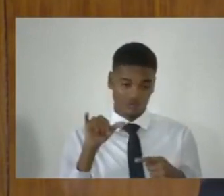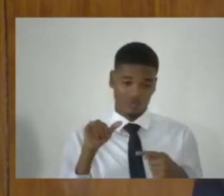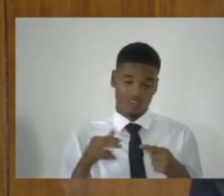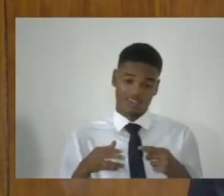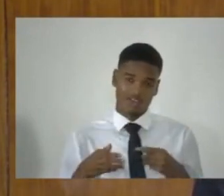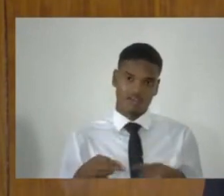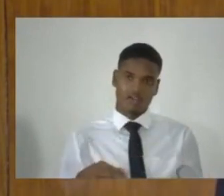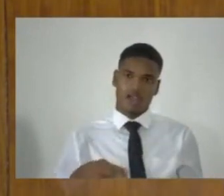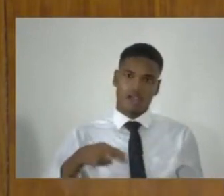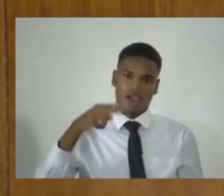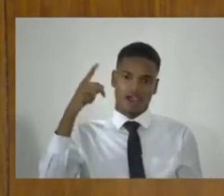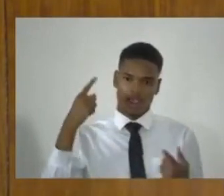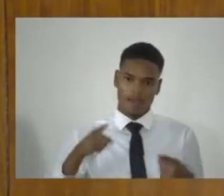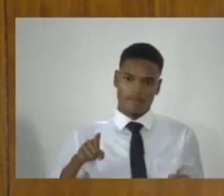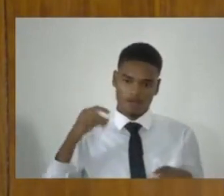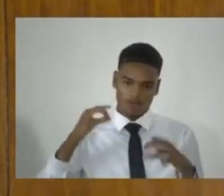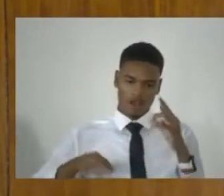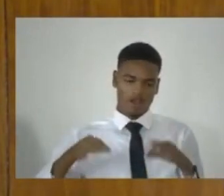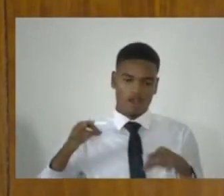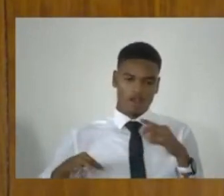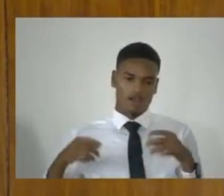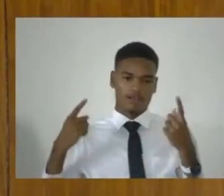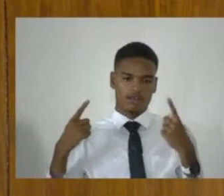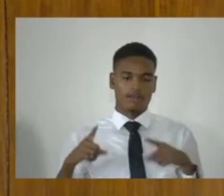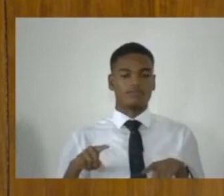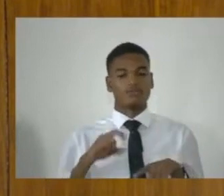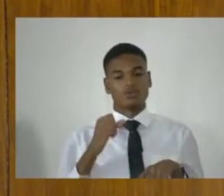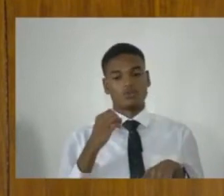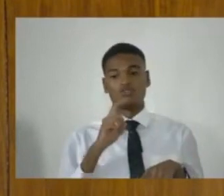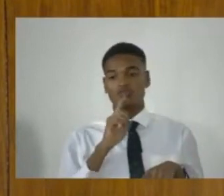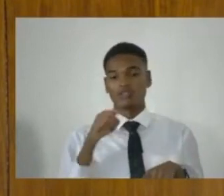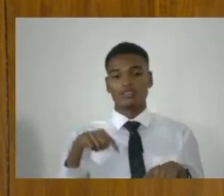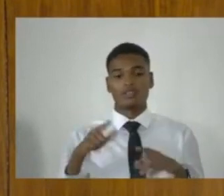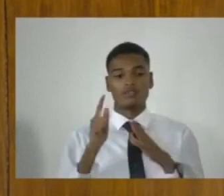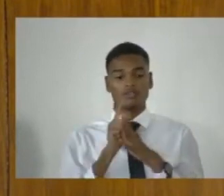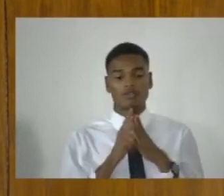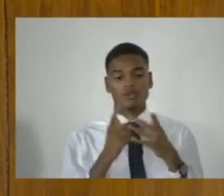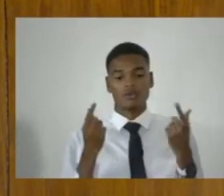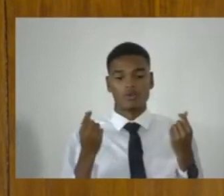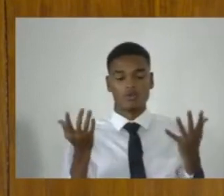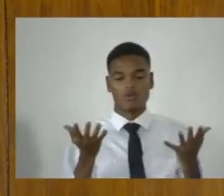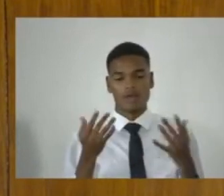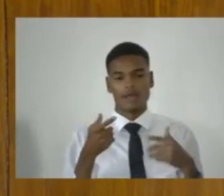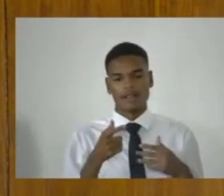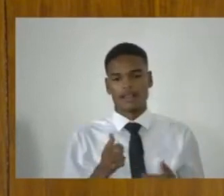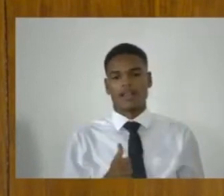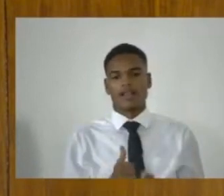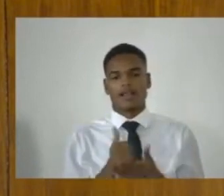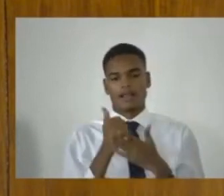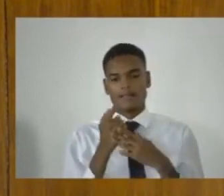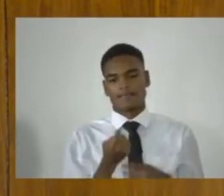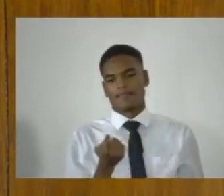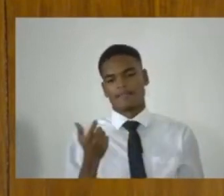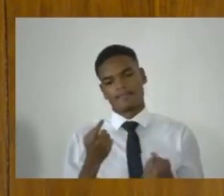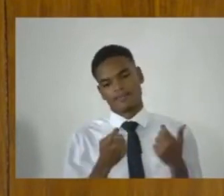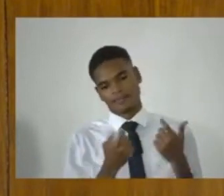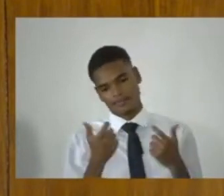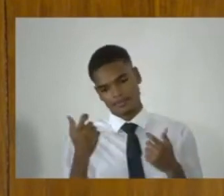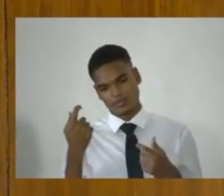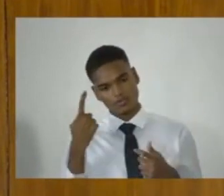What this legislation has done is that it has eliminated the applicability of the other